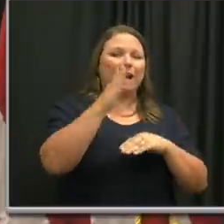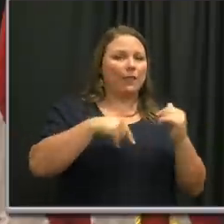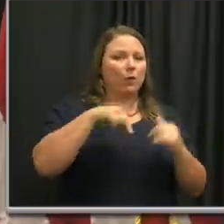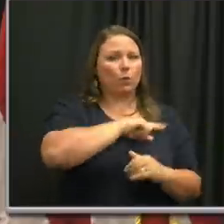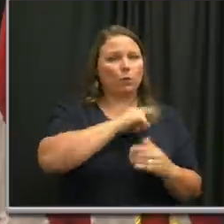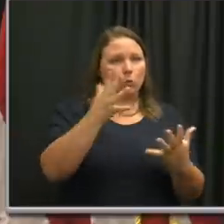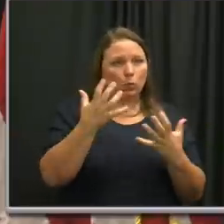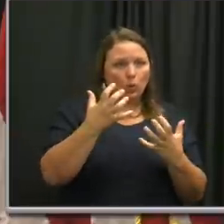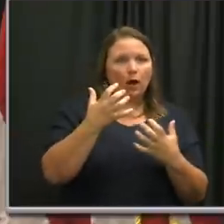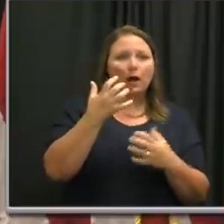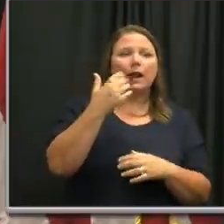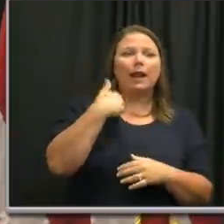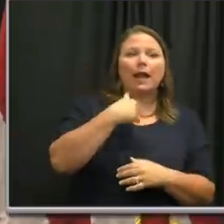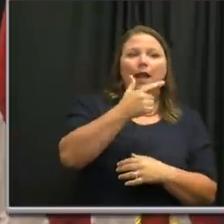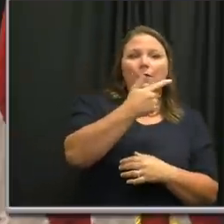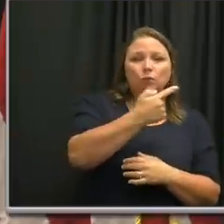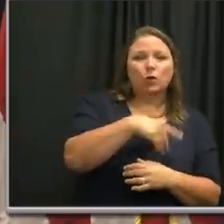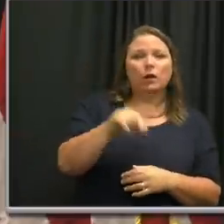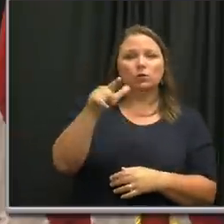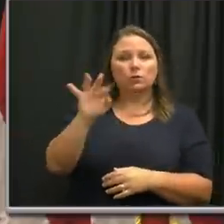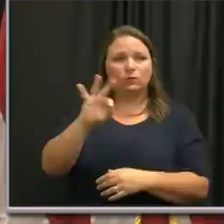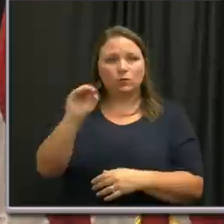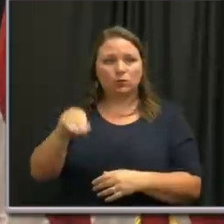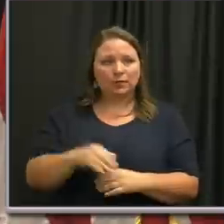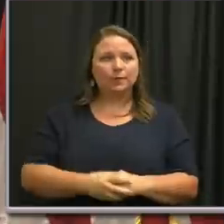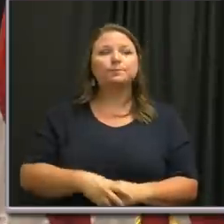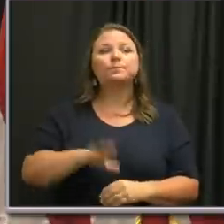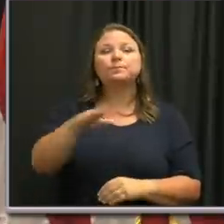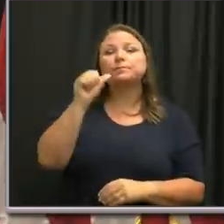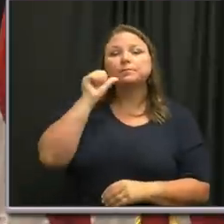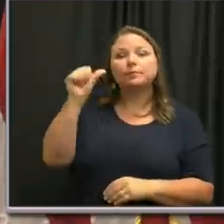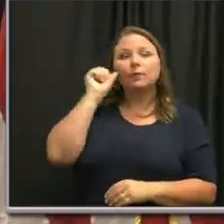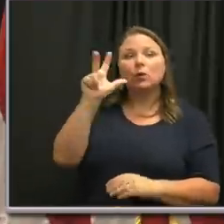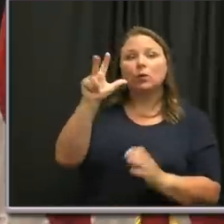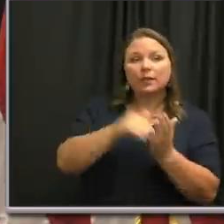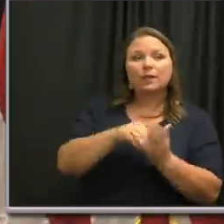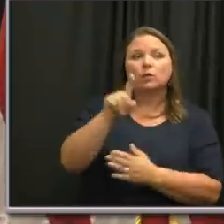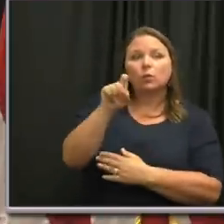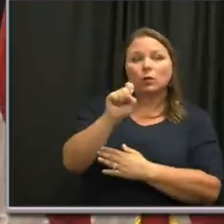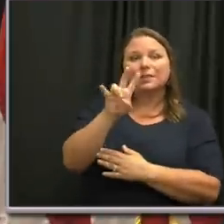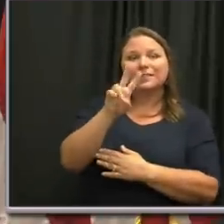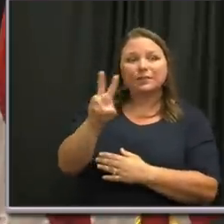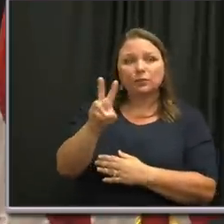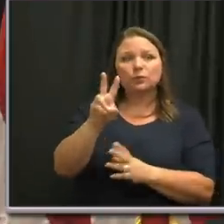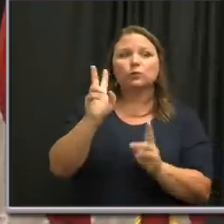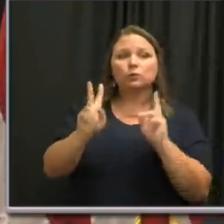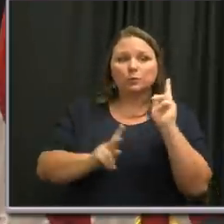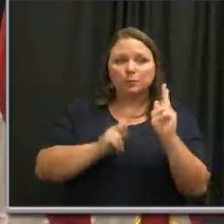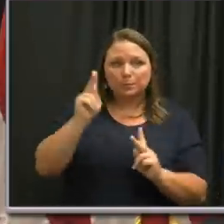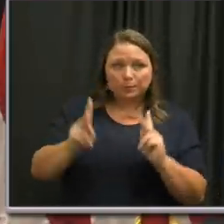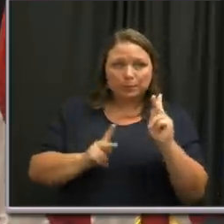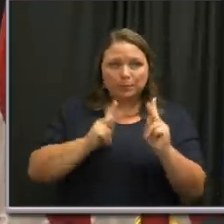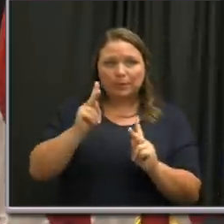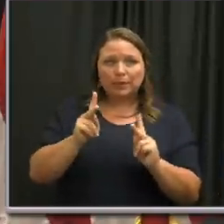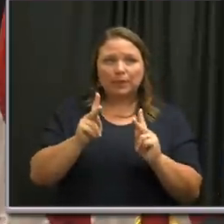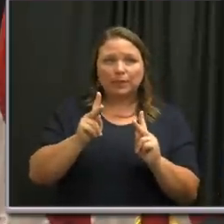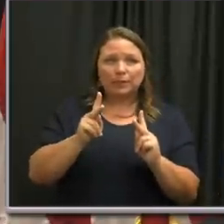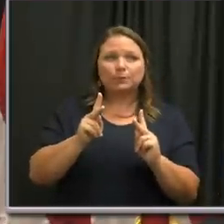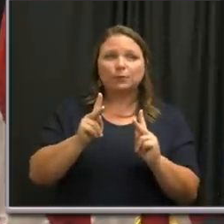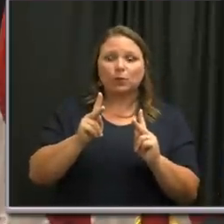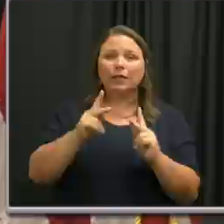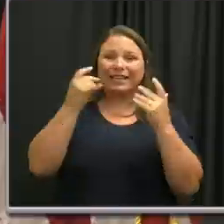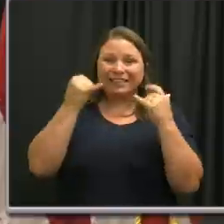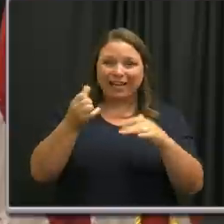% respectively. Now, as of yesterday, 3,172 Davidson County